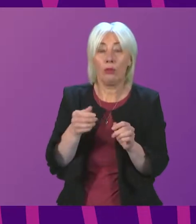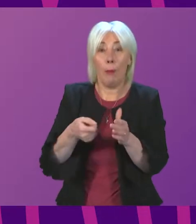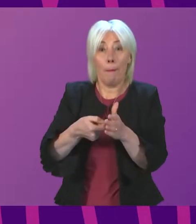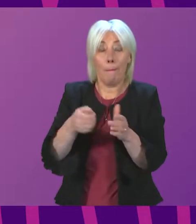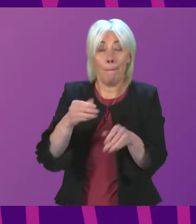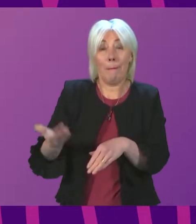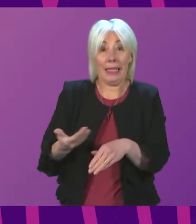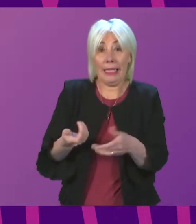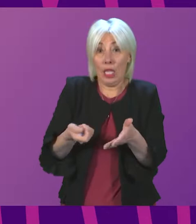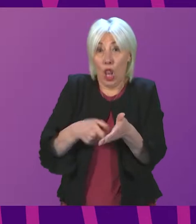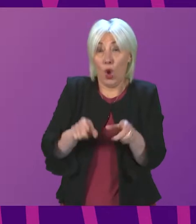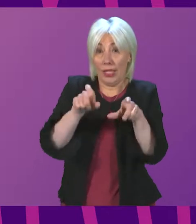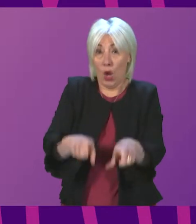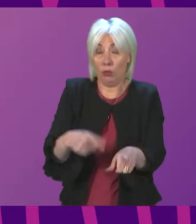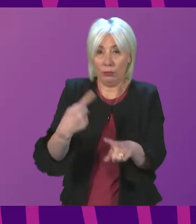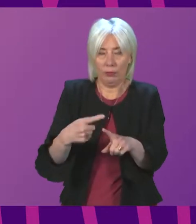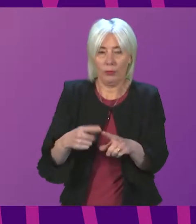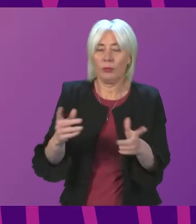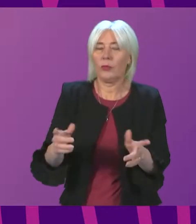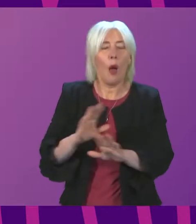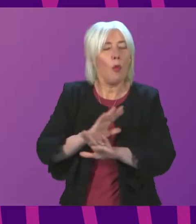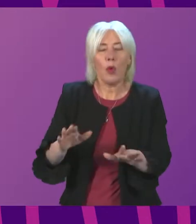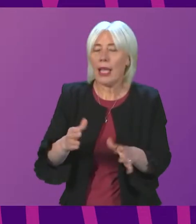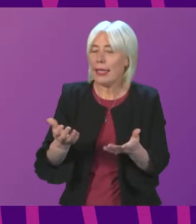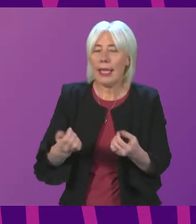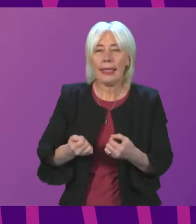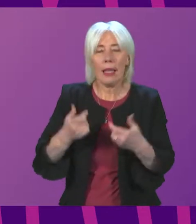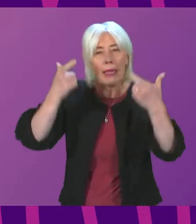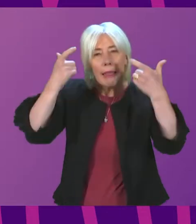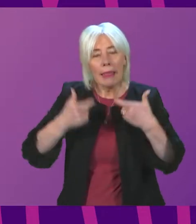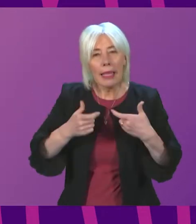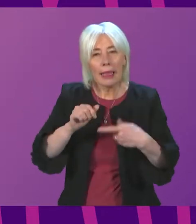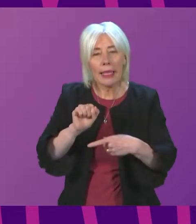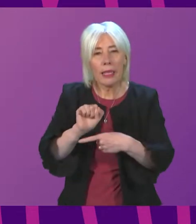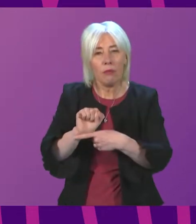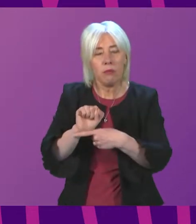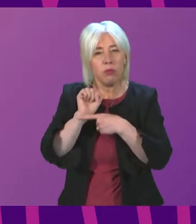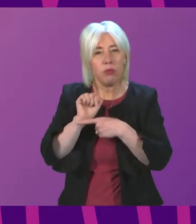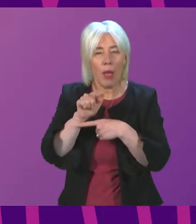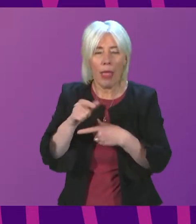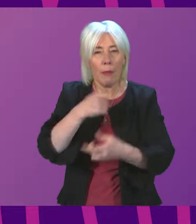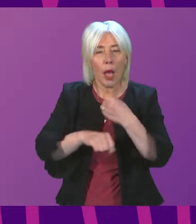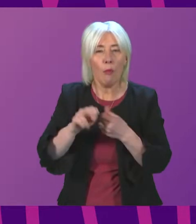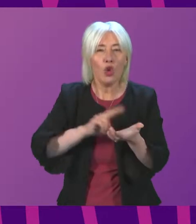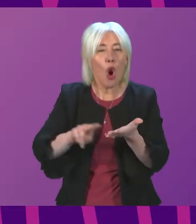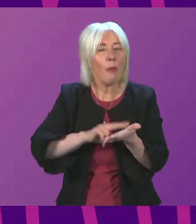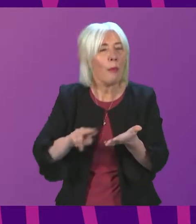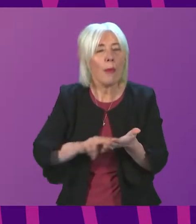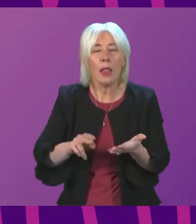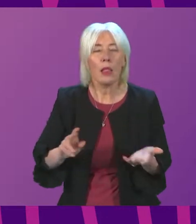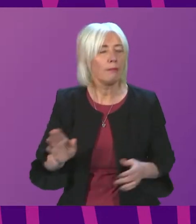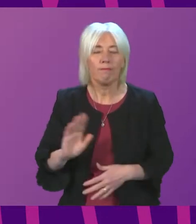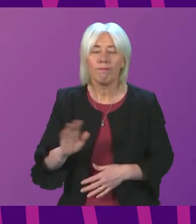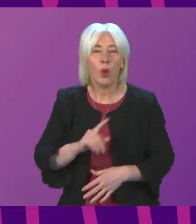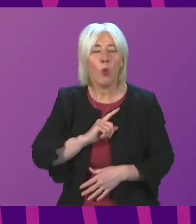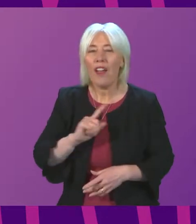future variants, we cannot accept legally enforced restrictions as the new normal. Why does the First